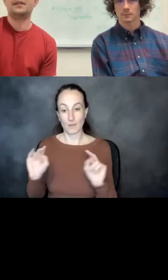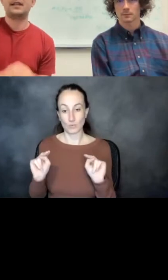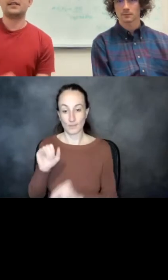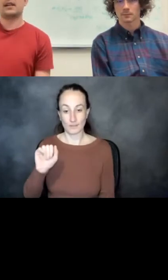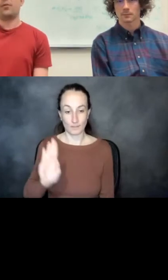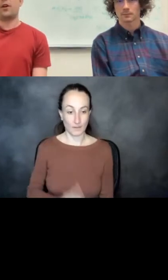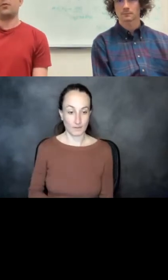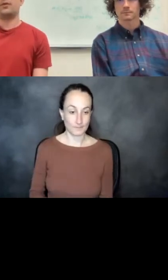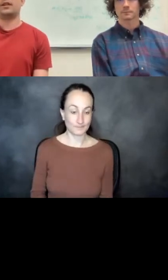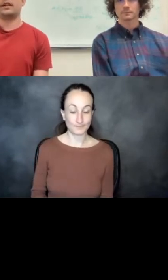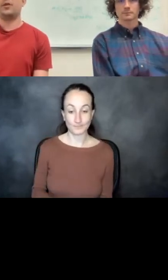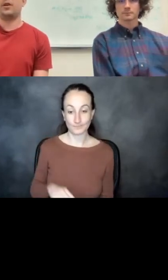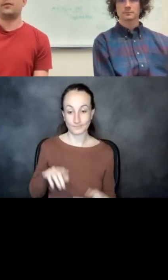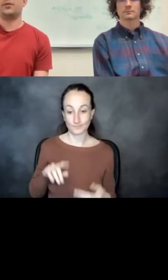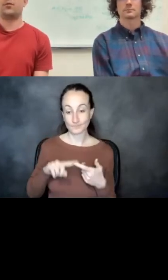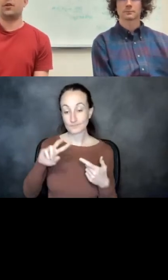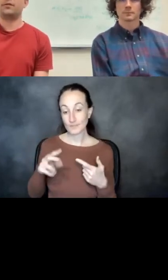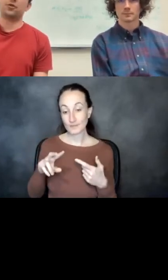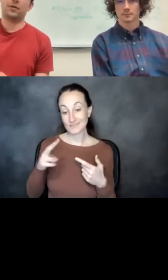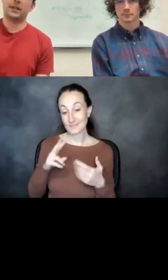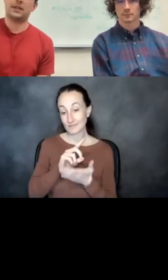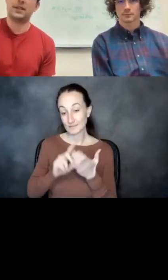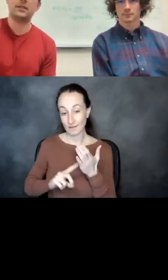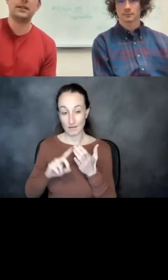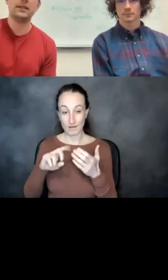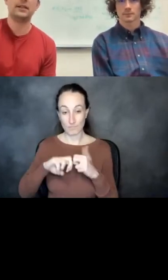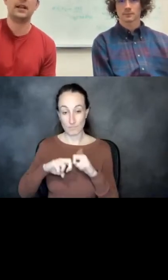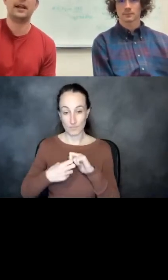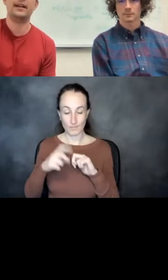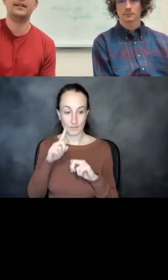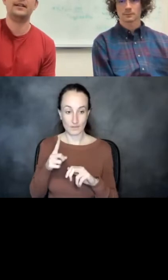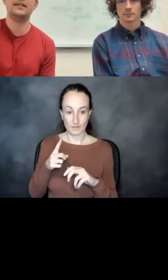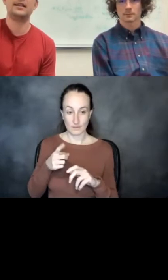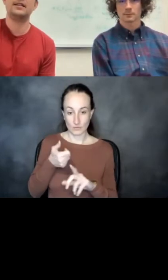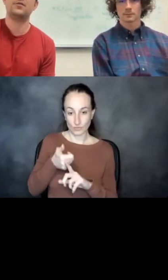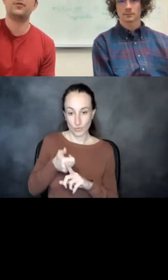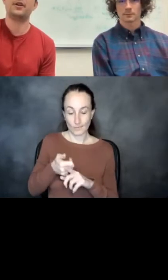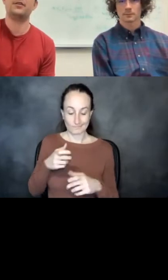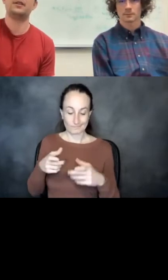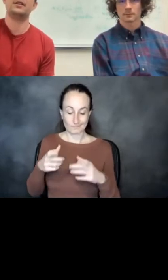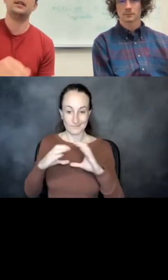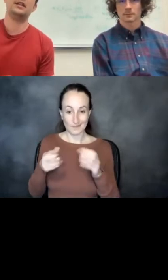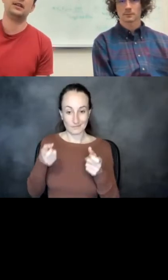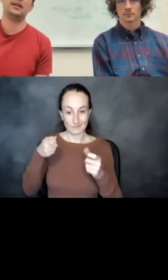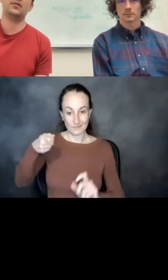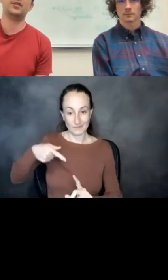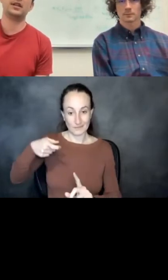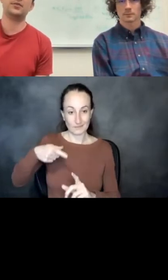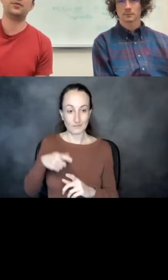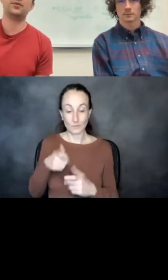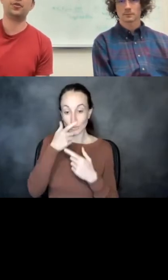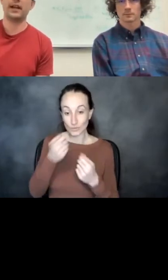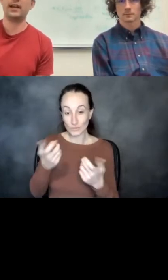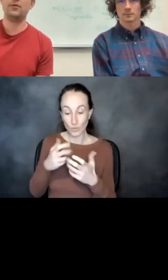The second design problem that we went after is one of controlling self signaling. And in this case, we were interested in the